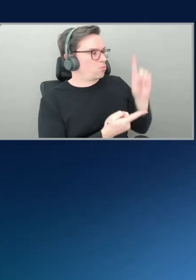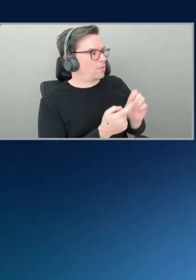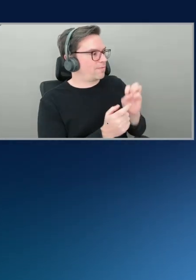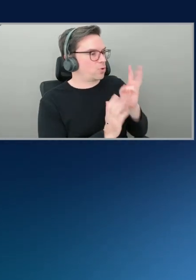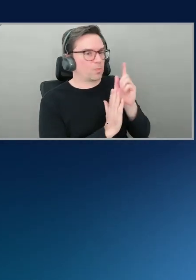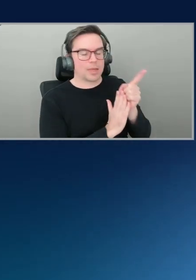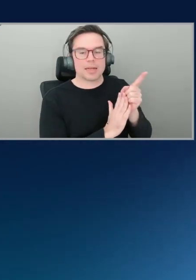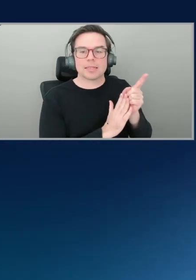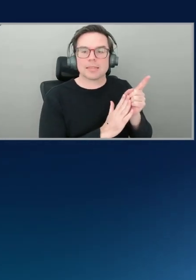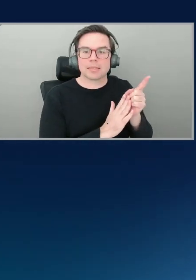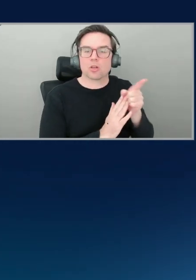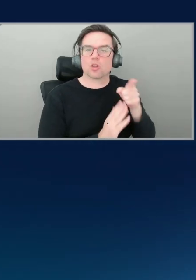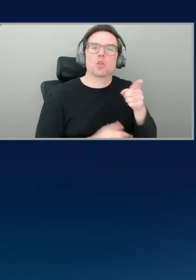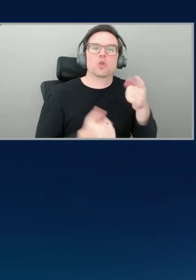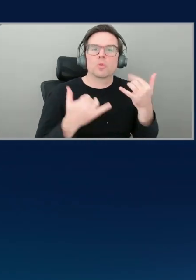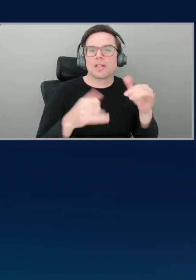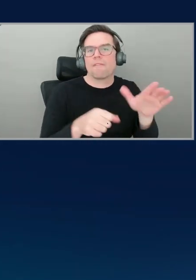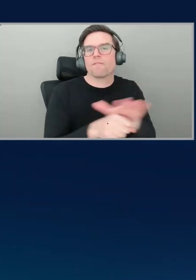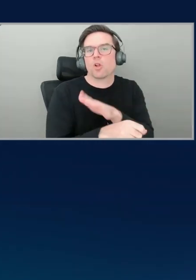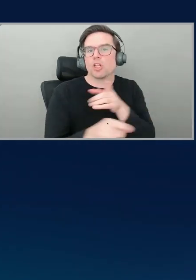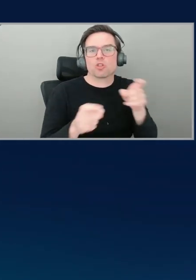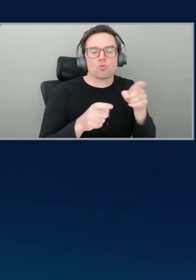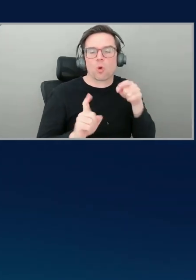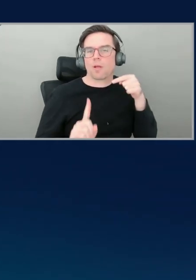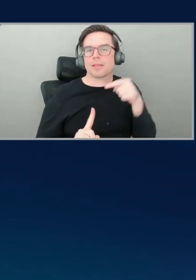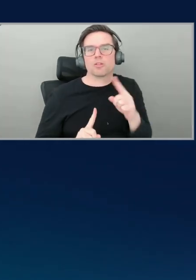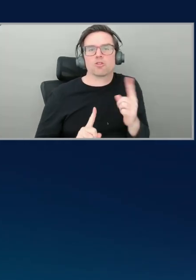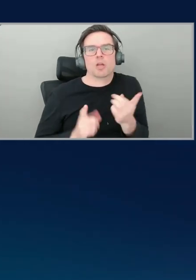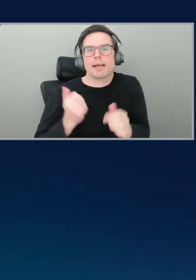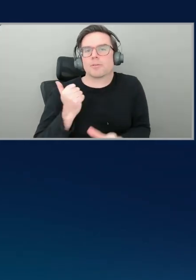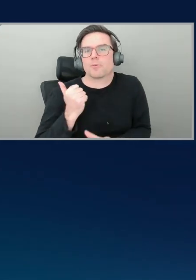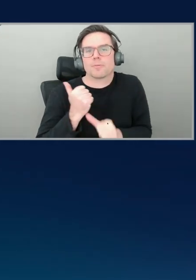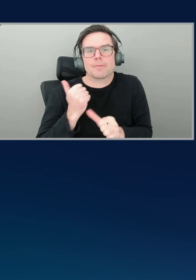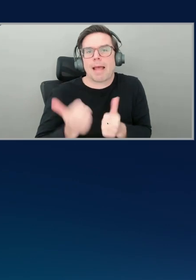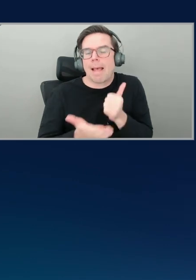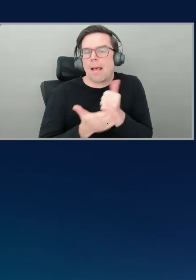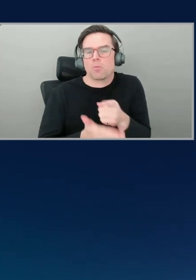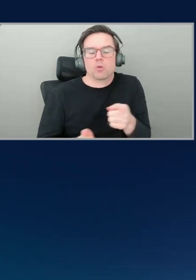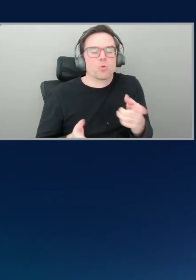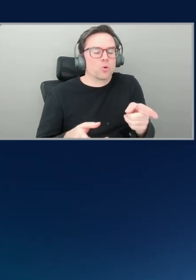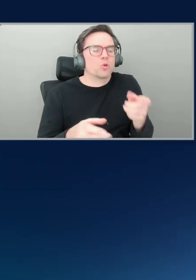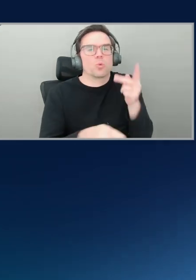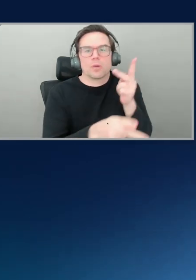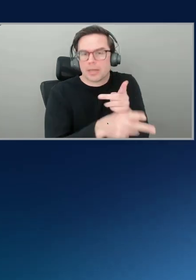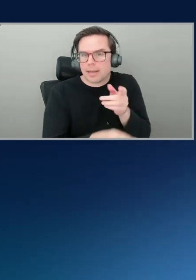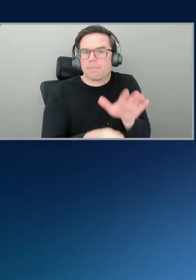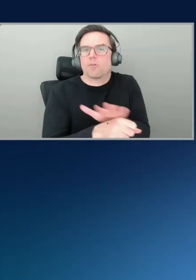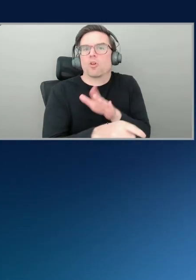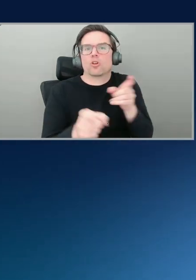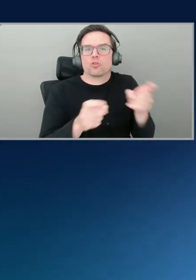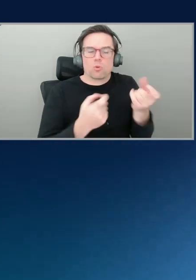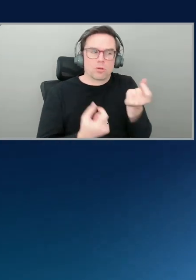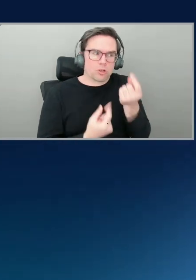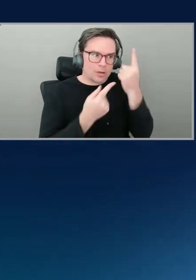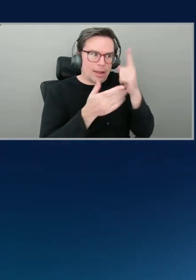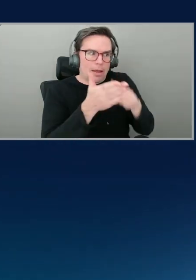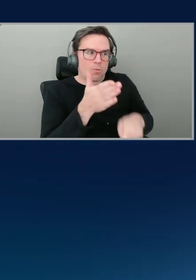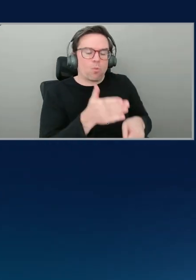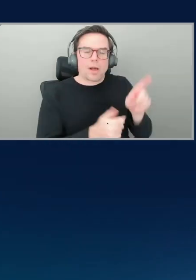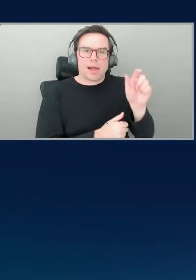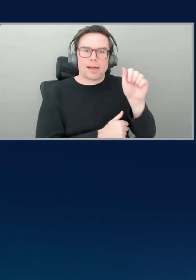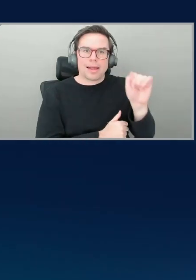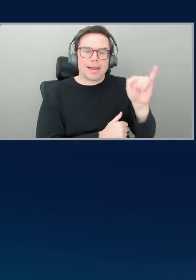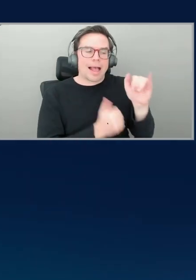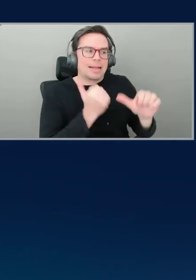control, you don't take any actions on your behalf, you maintain full control to understand what the assistant is suggesting, guiding us in the right